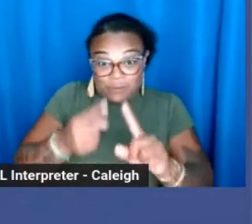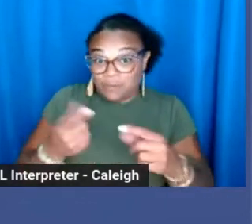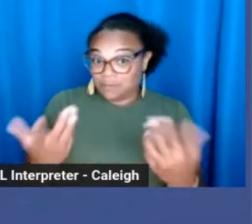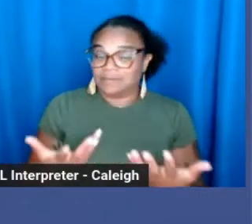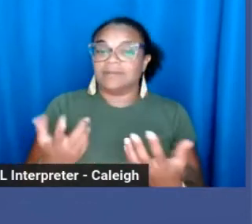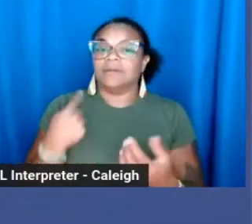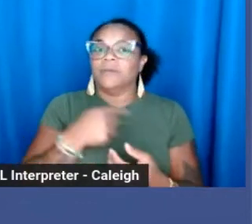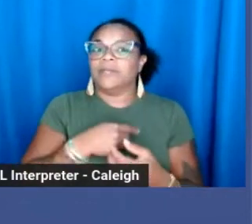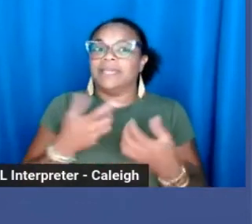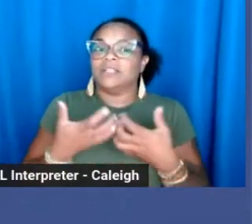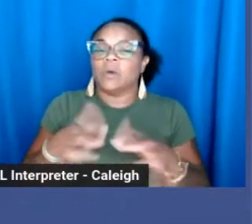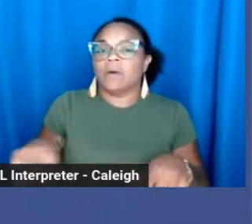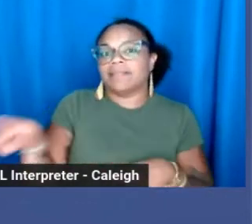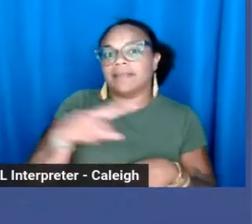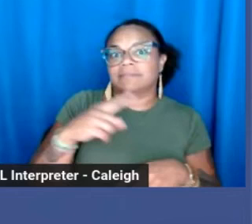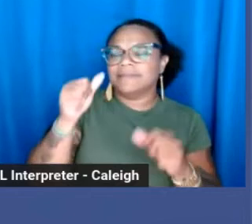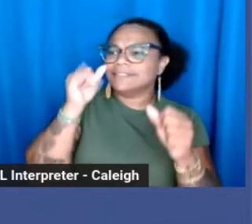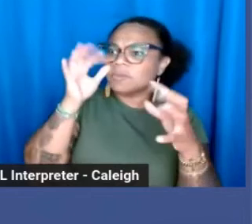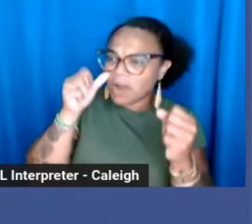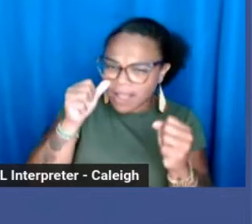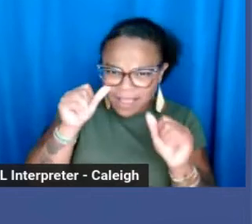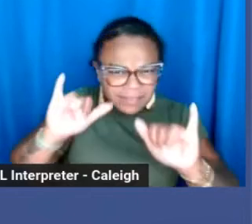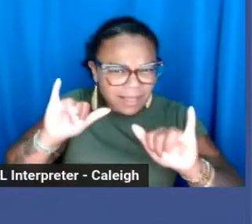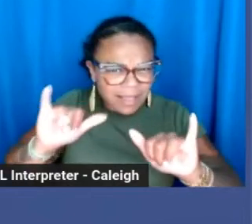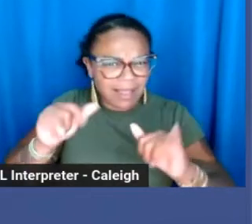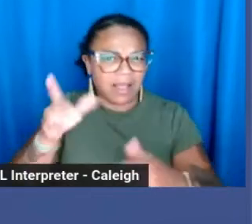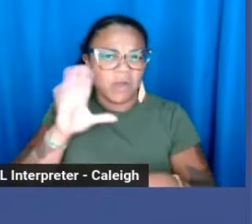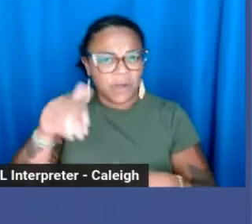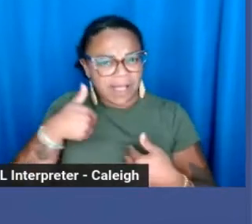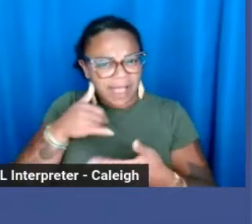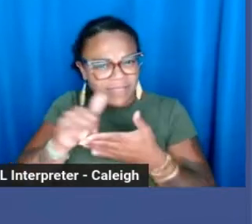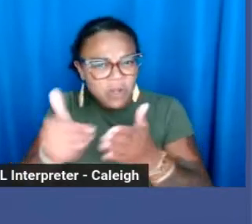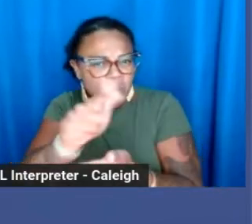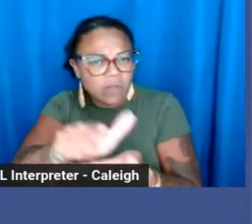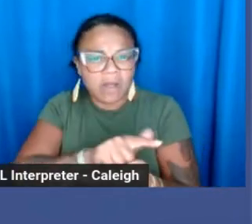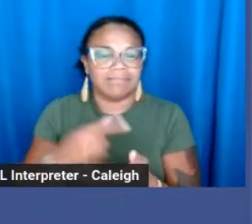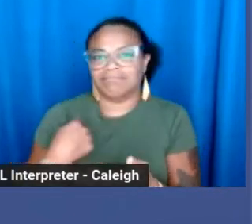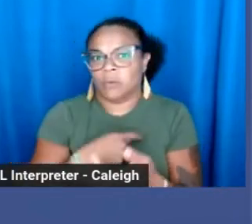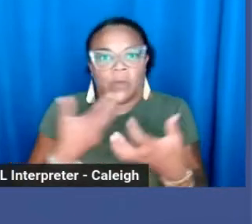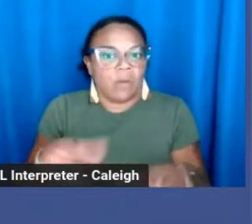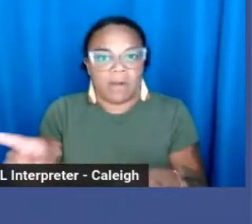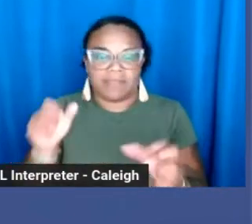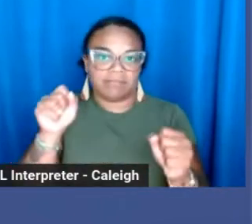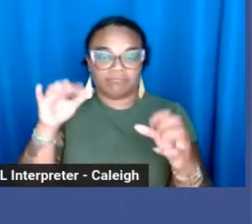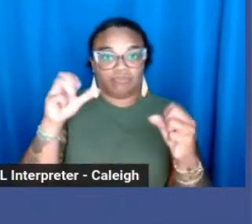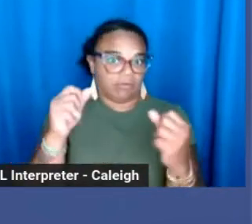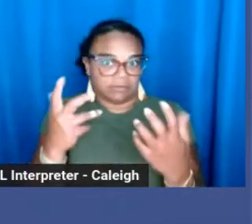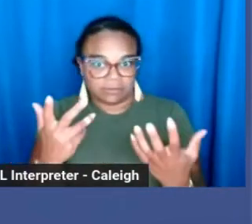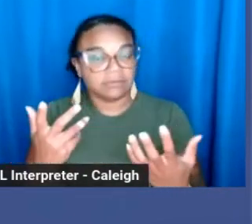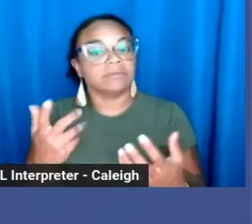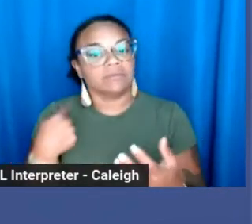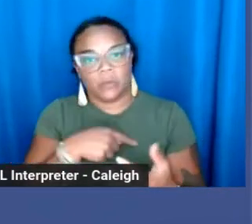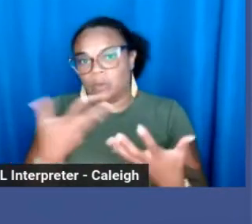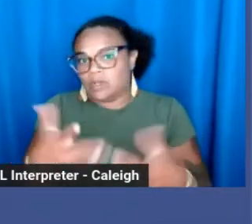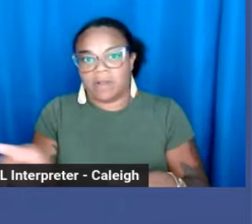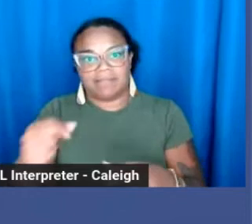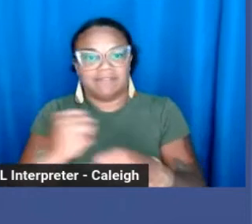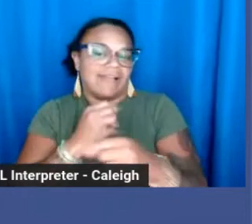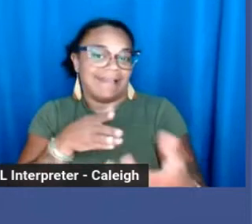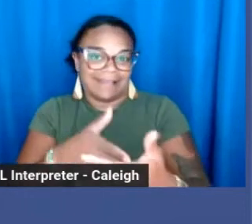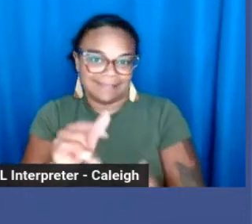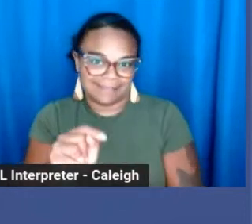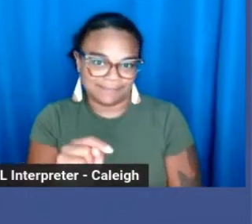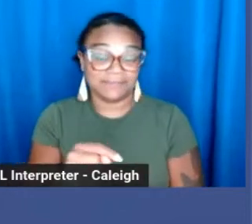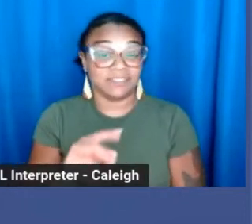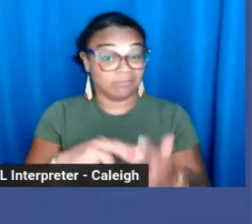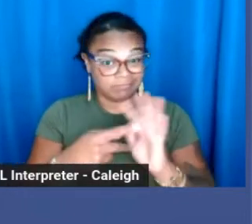they're not surprised that they know the ordinance is coming and that they're not going to put up a front against it. So we had to